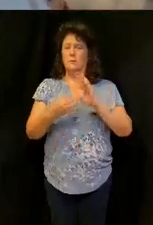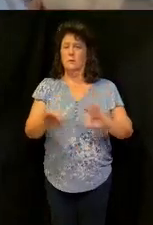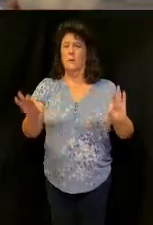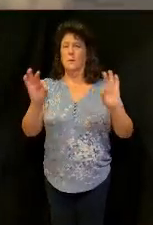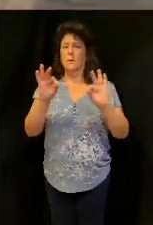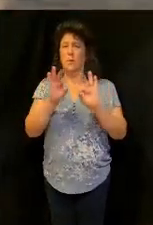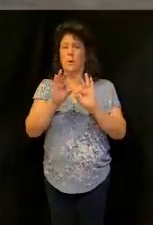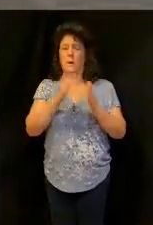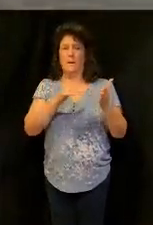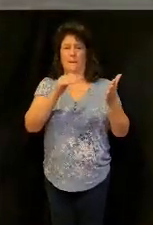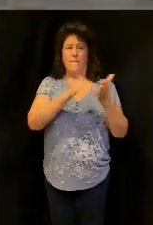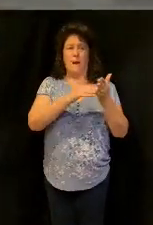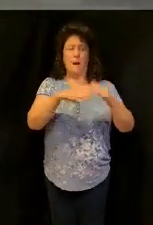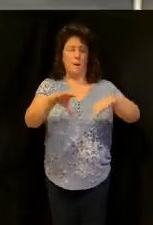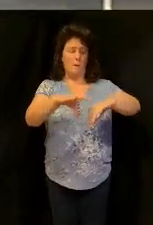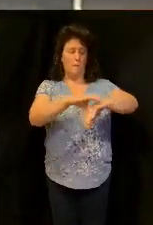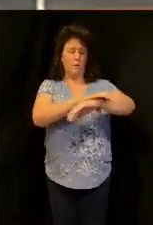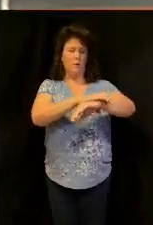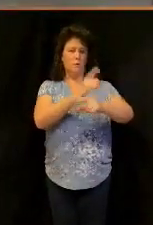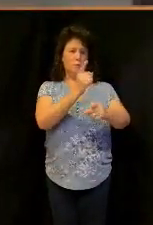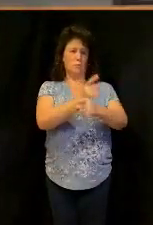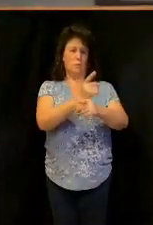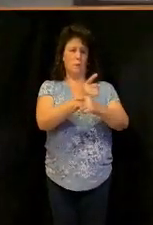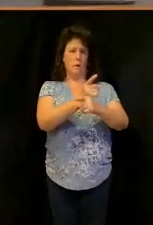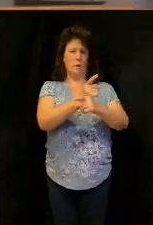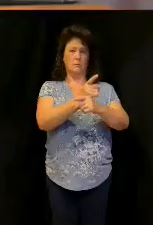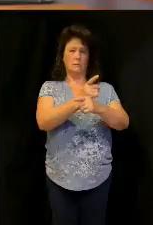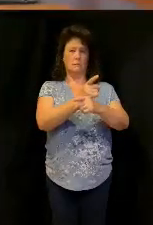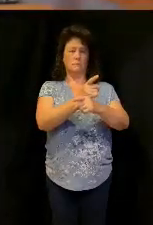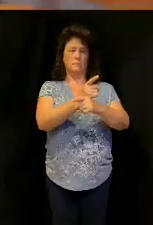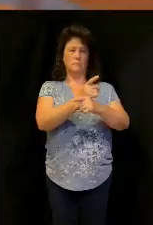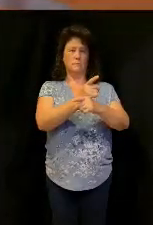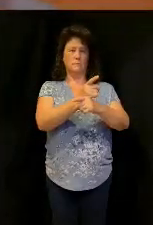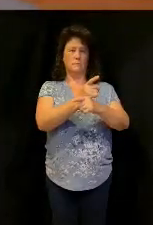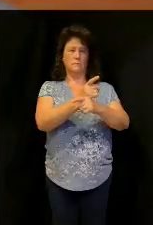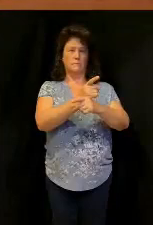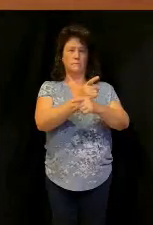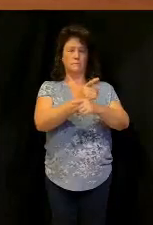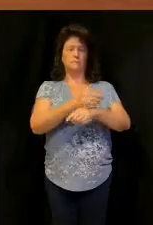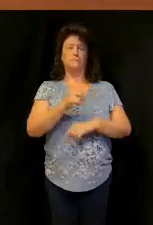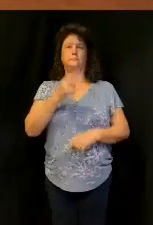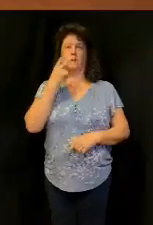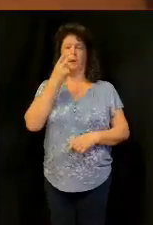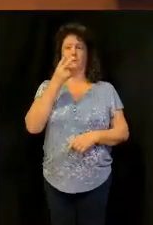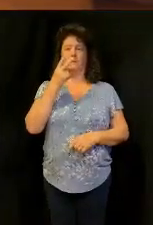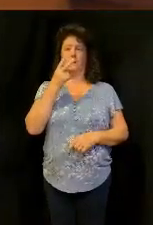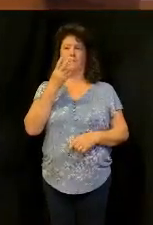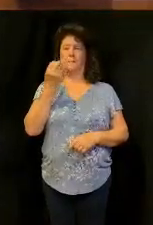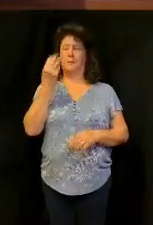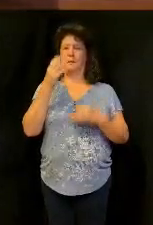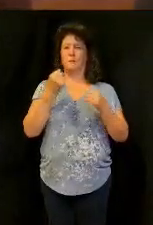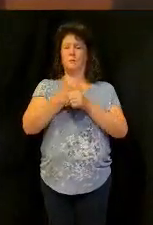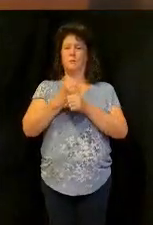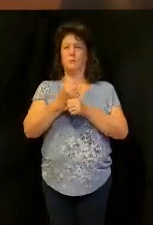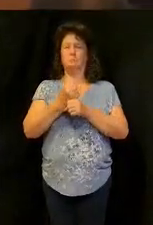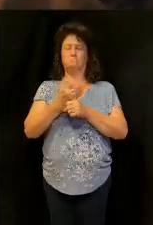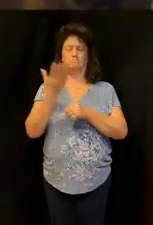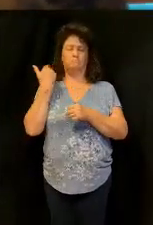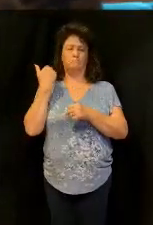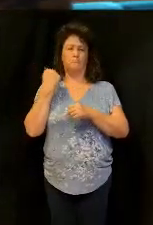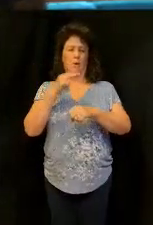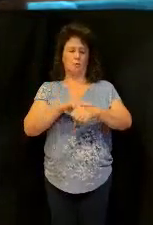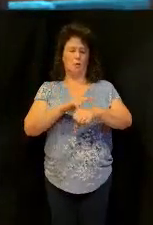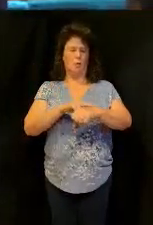Putting that thing back into alignment. I've saw you know back when I was a nurse I remember people coming in with broken